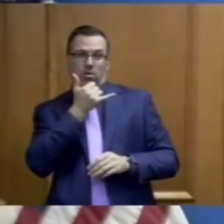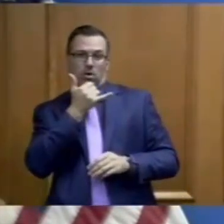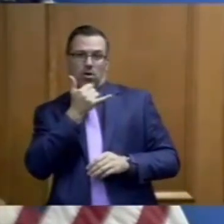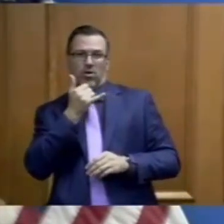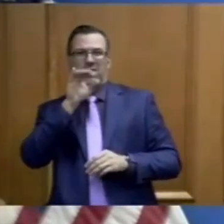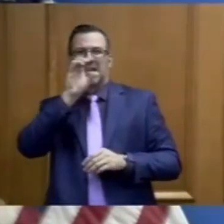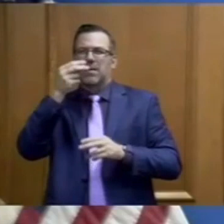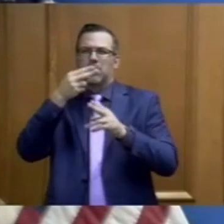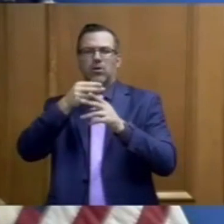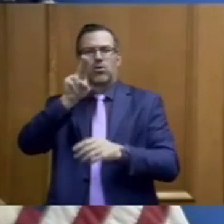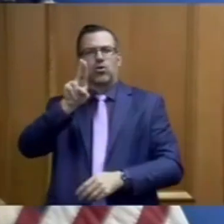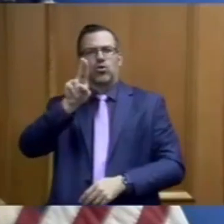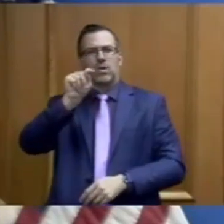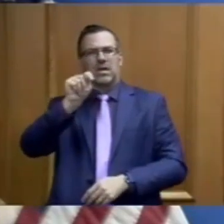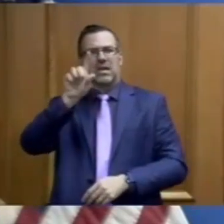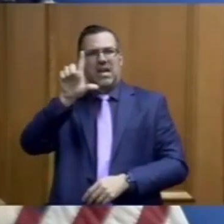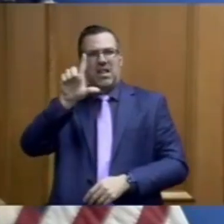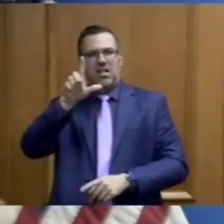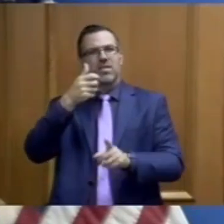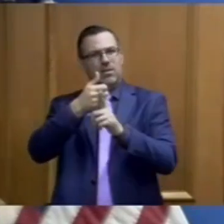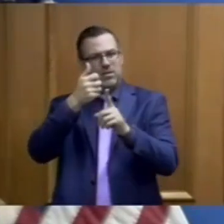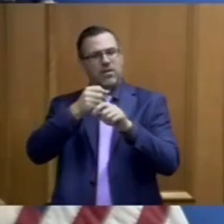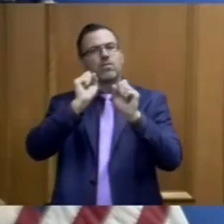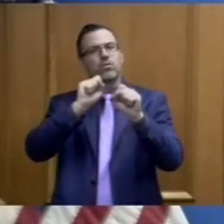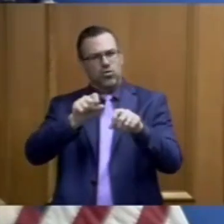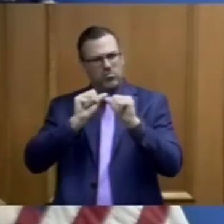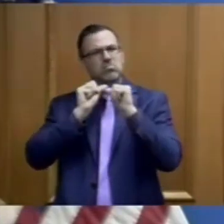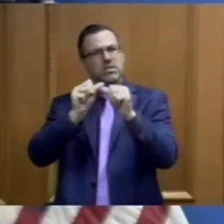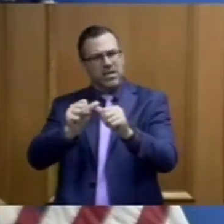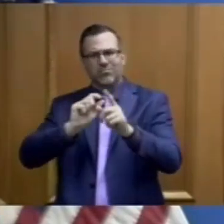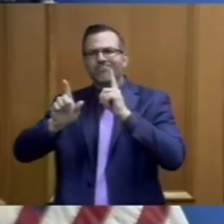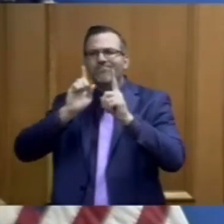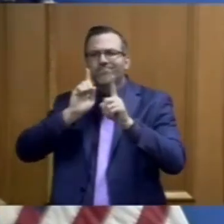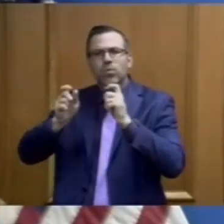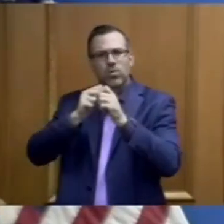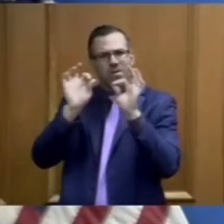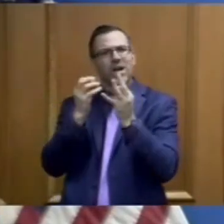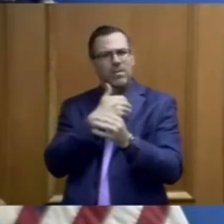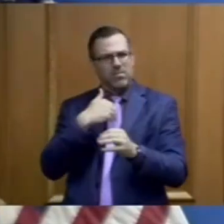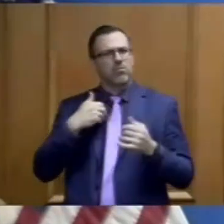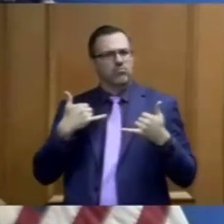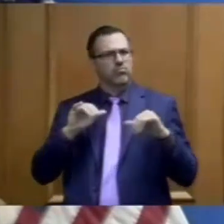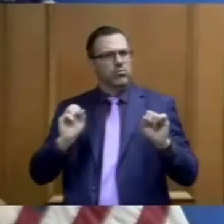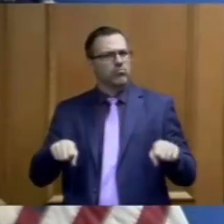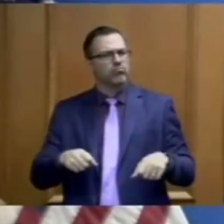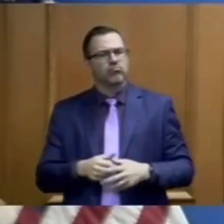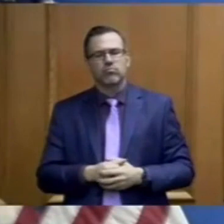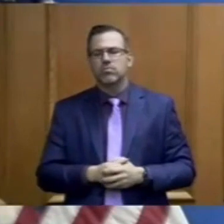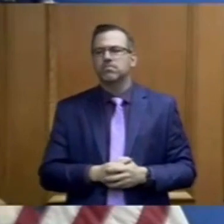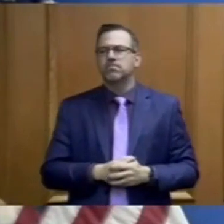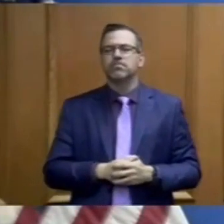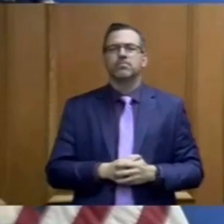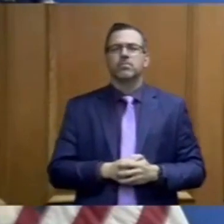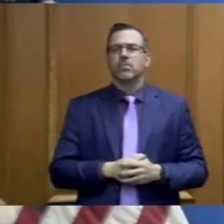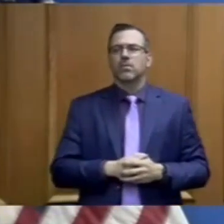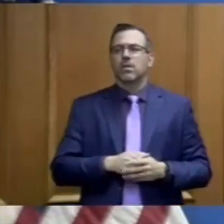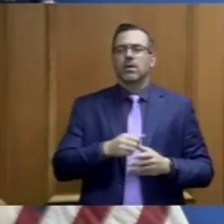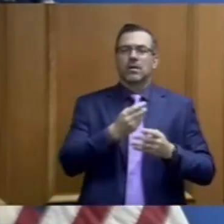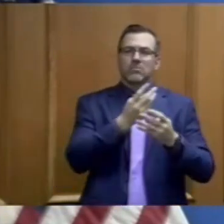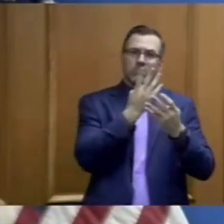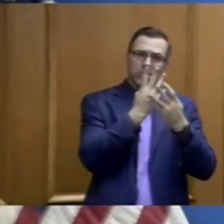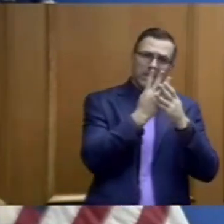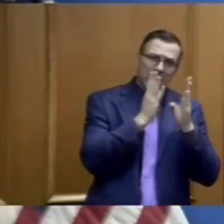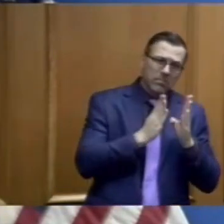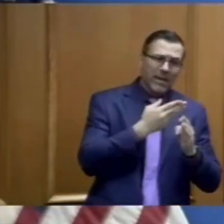inmates could maintain contact with their family members at home. All inmates as well as staff were issued masks